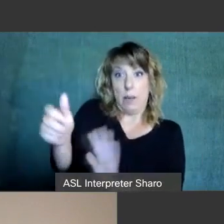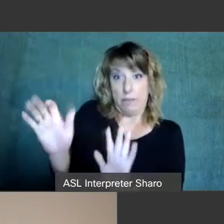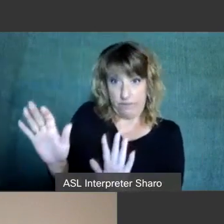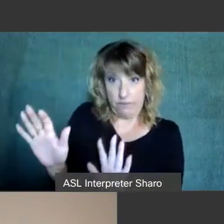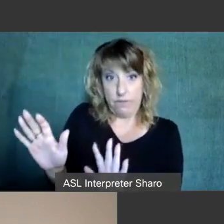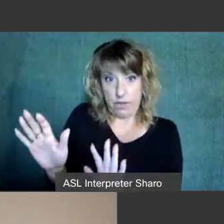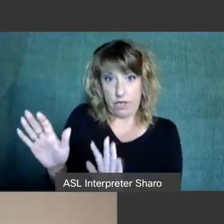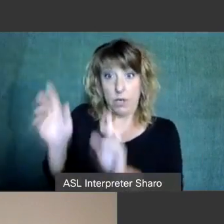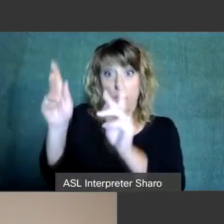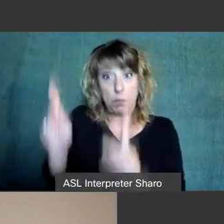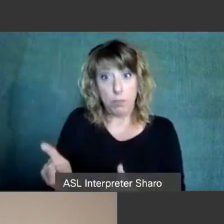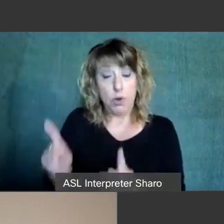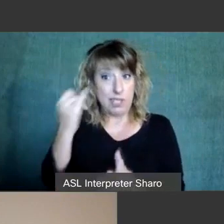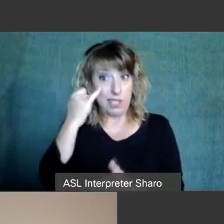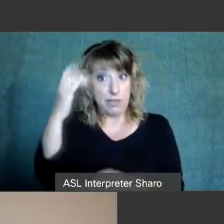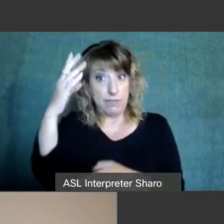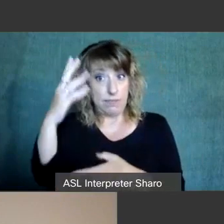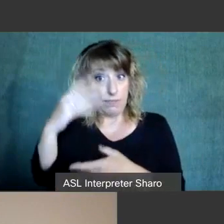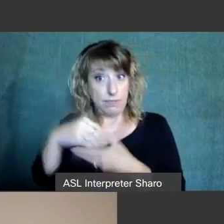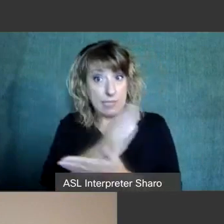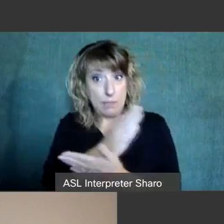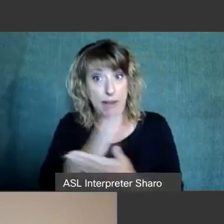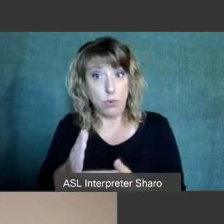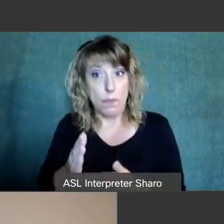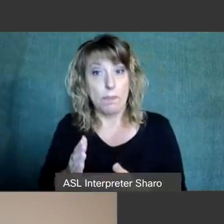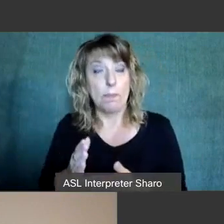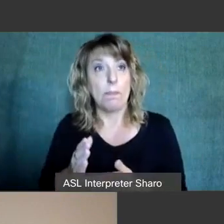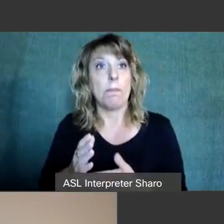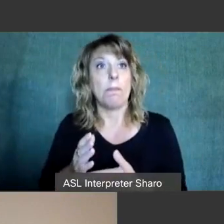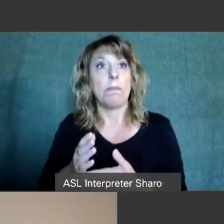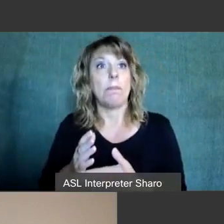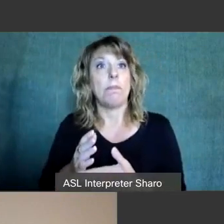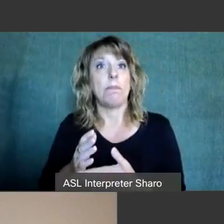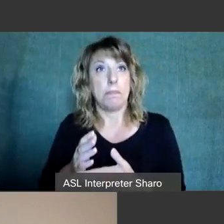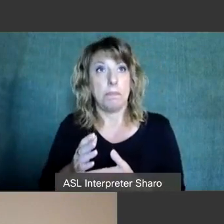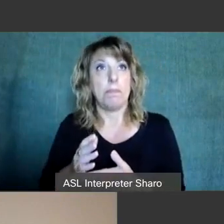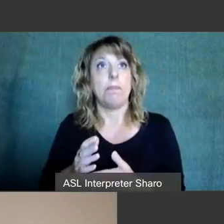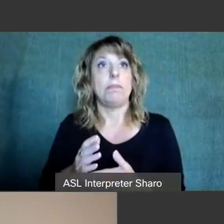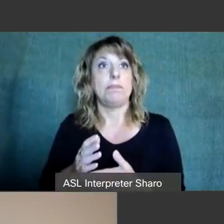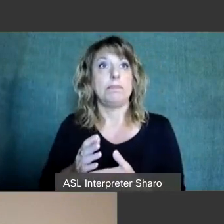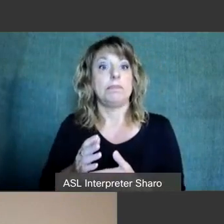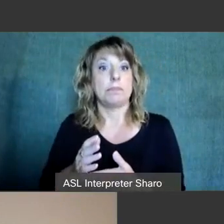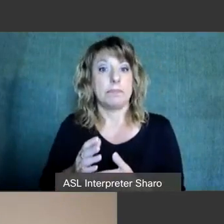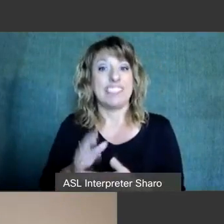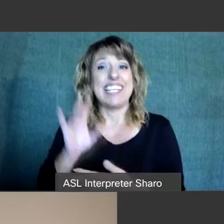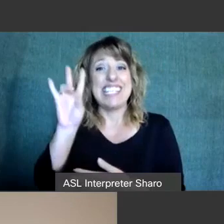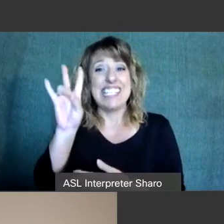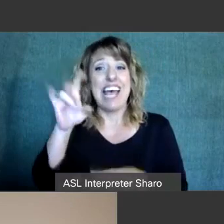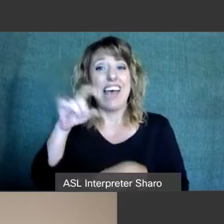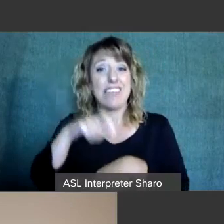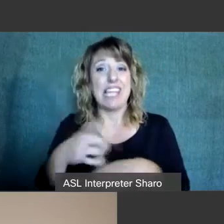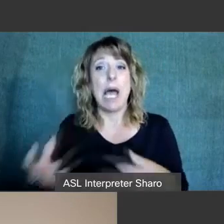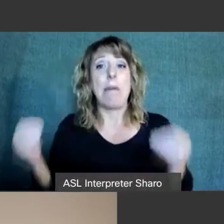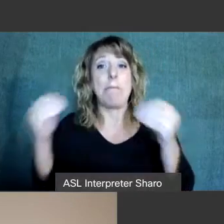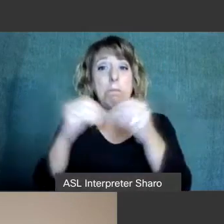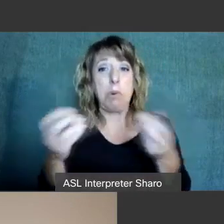persons on the spectrum to have seven times more interactions with law enforcement than